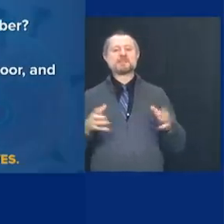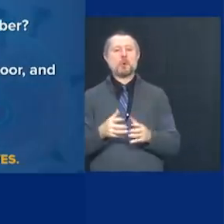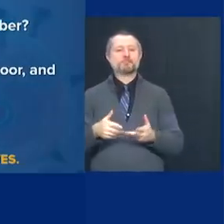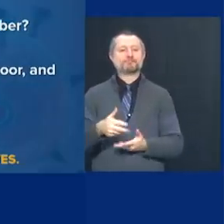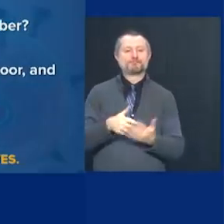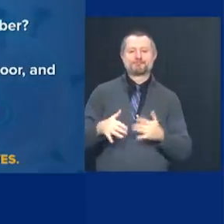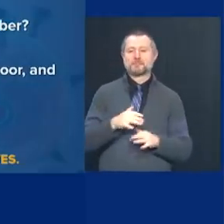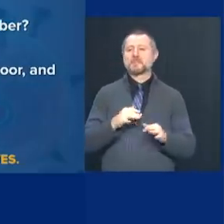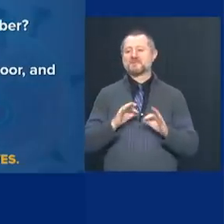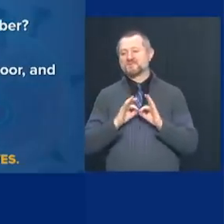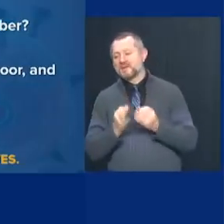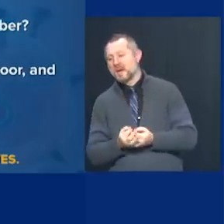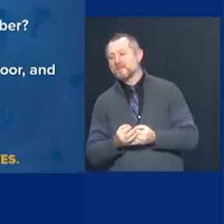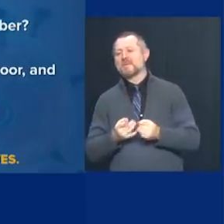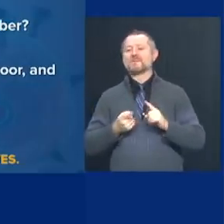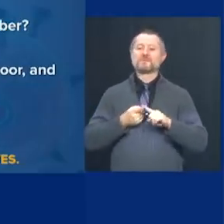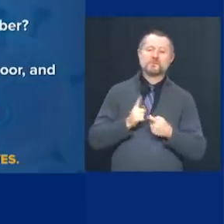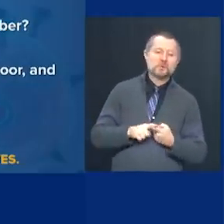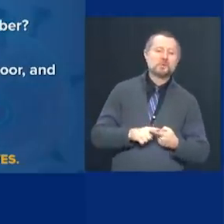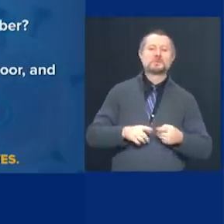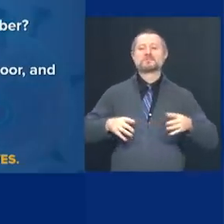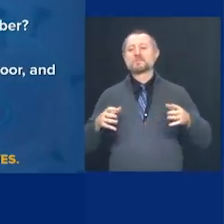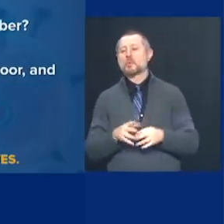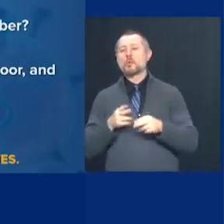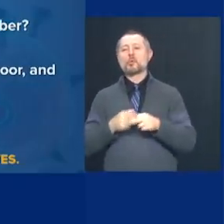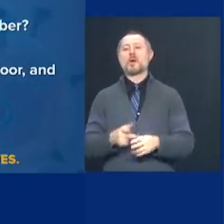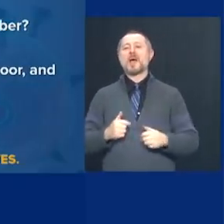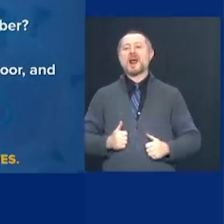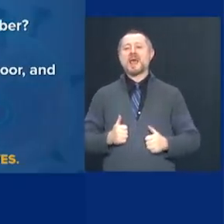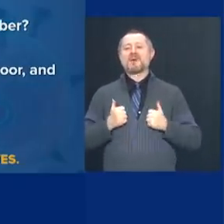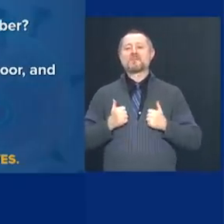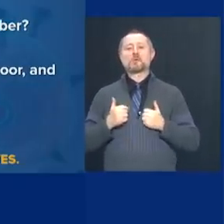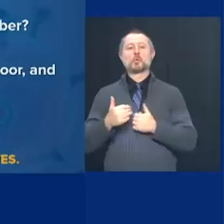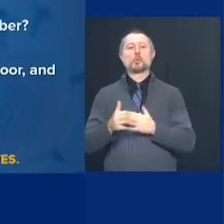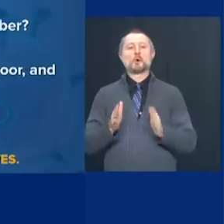living room spread, we call it living room spread here.